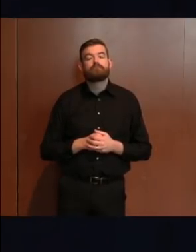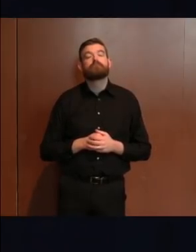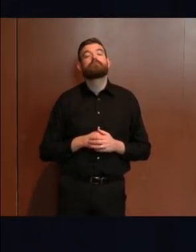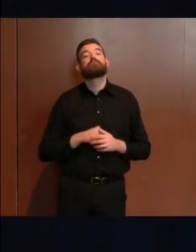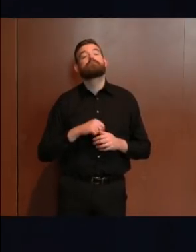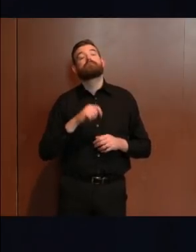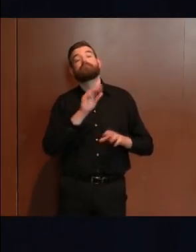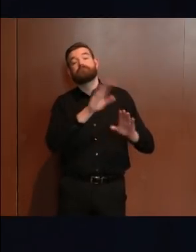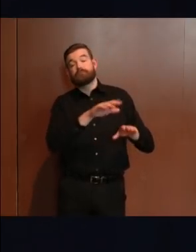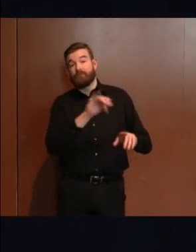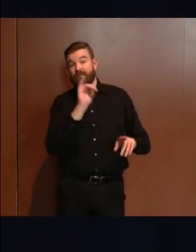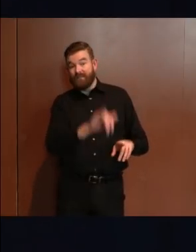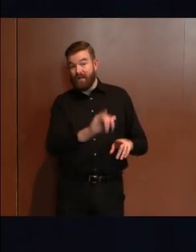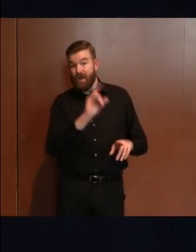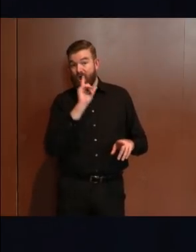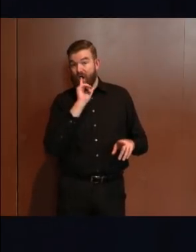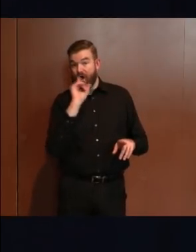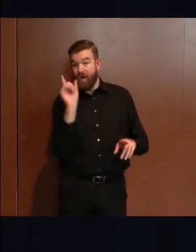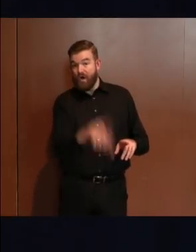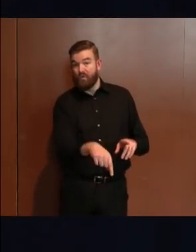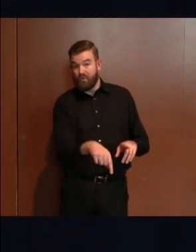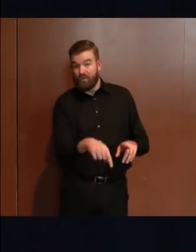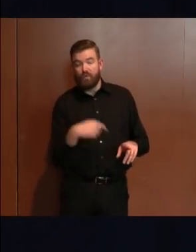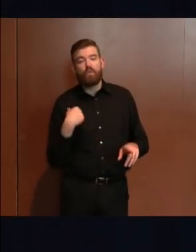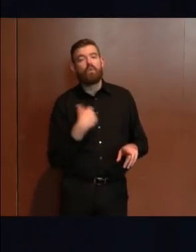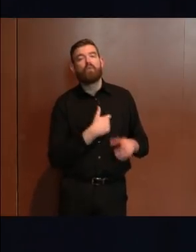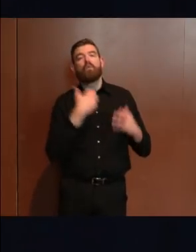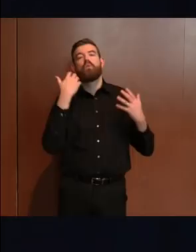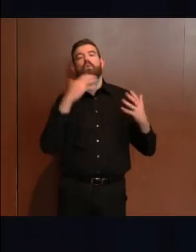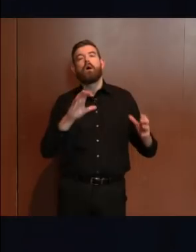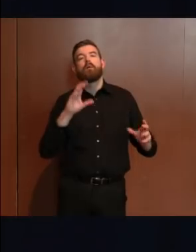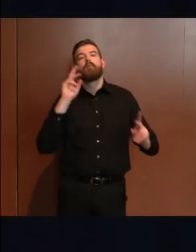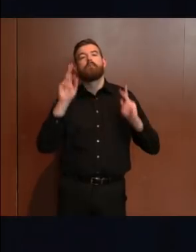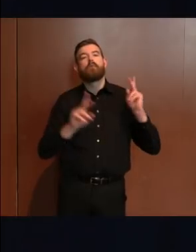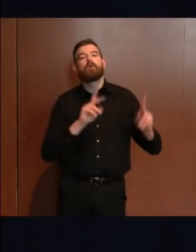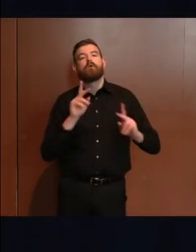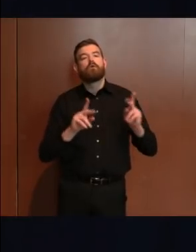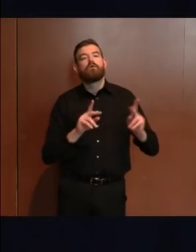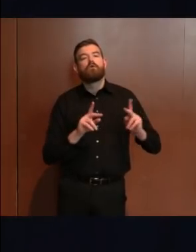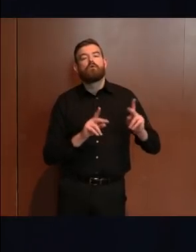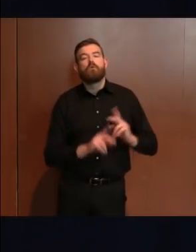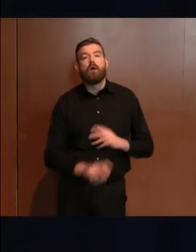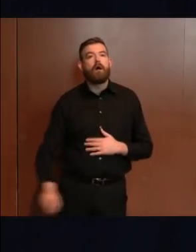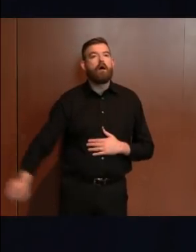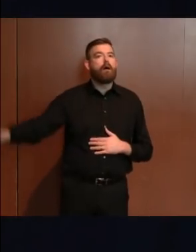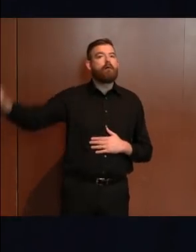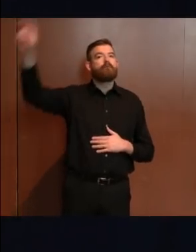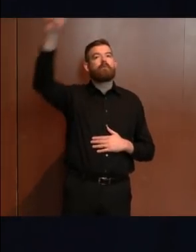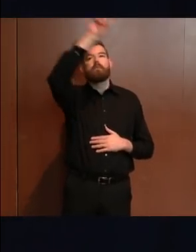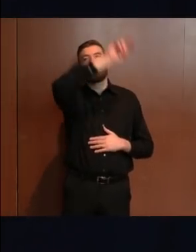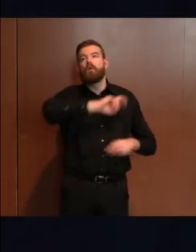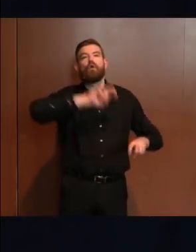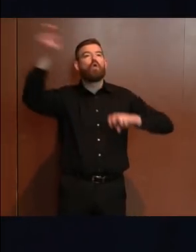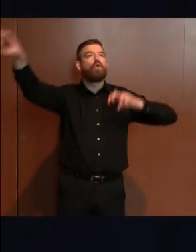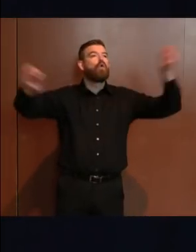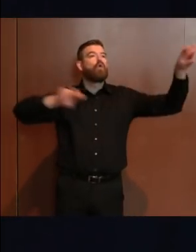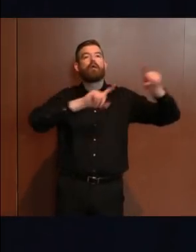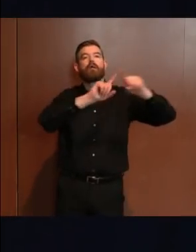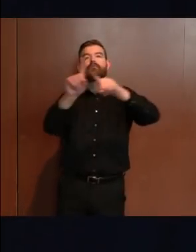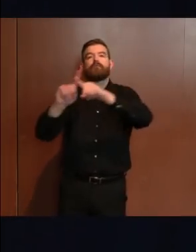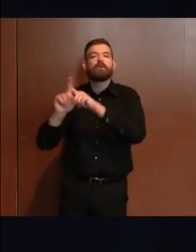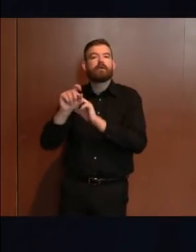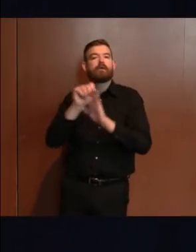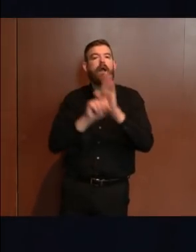I think the governor made the point we don't want people traveling down there. I don't think at this juncture that those smaller hotels, but I